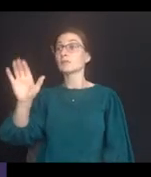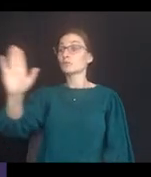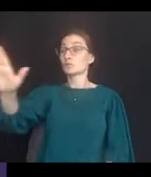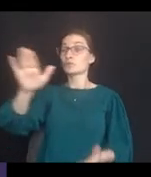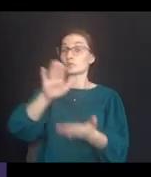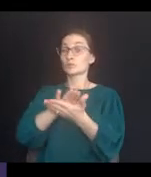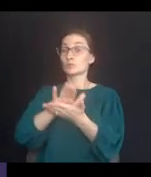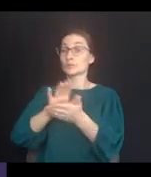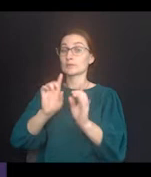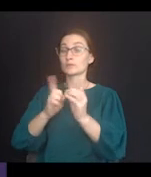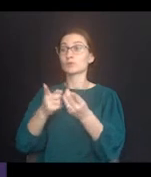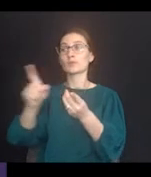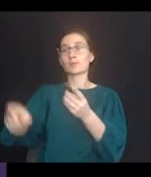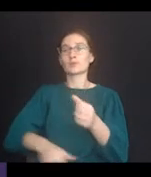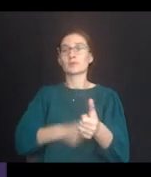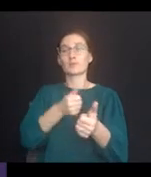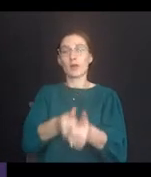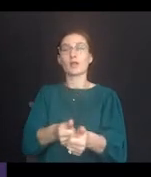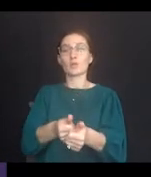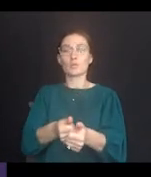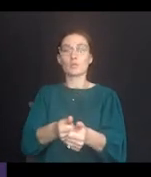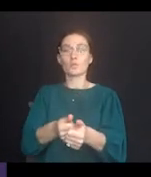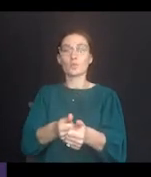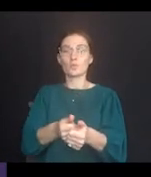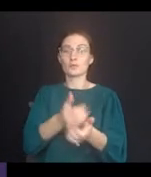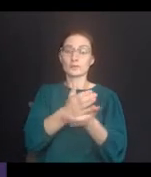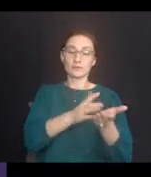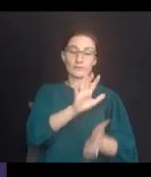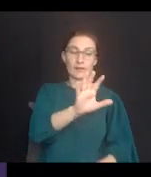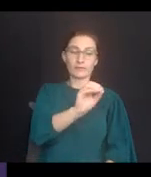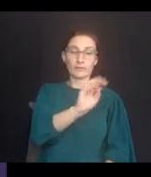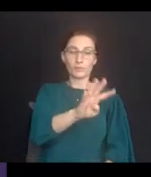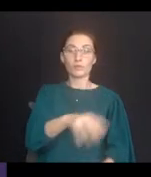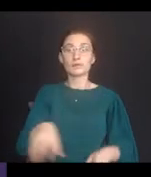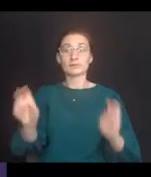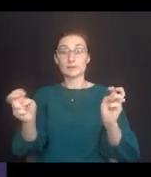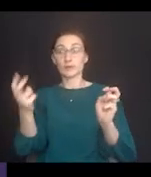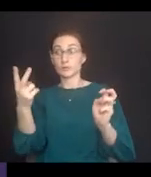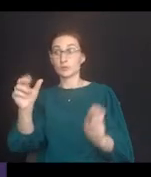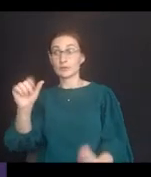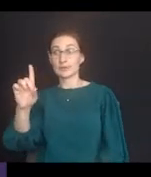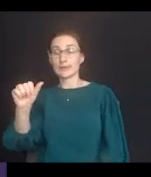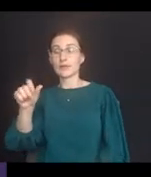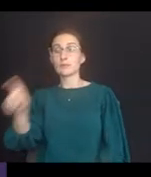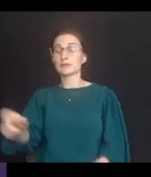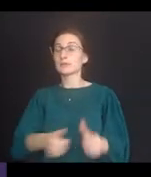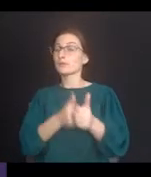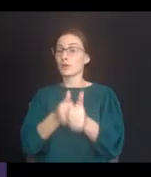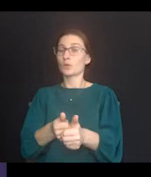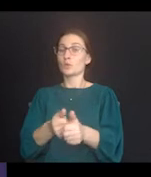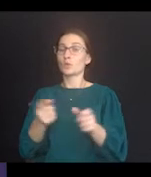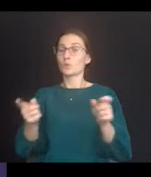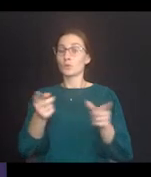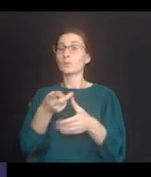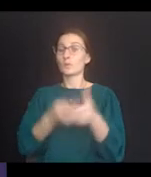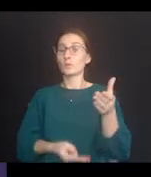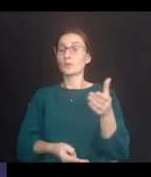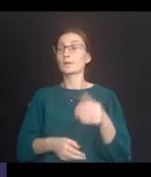district is subject to complying with Section 504 and Title II of the ADA,